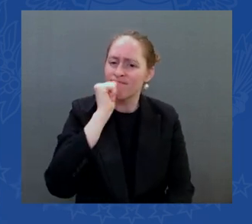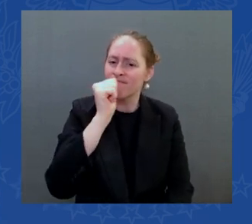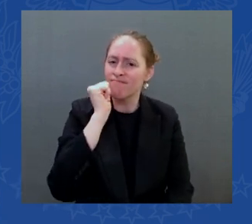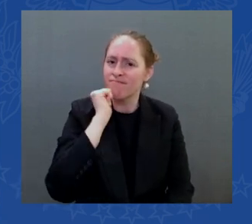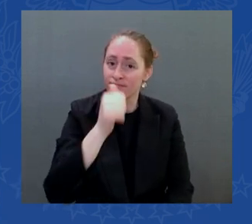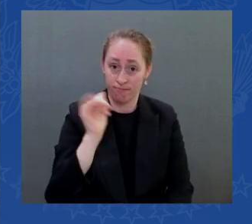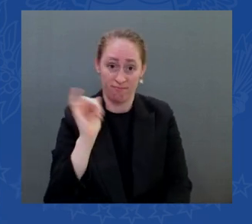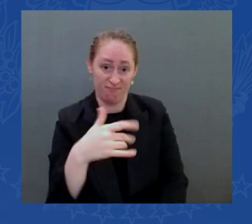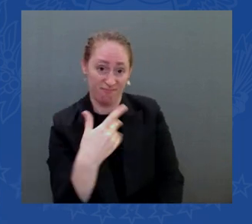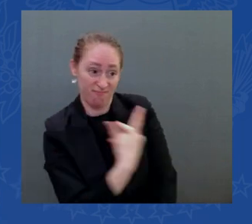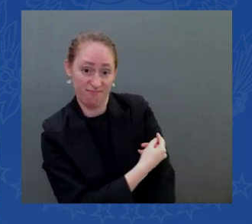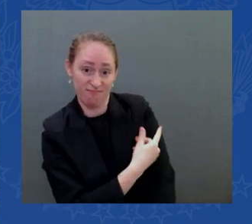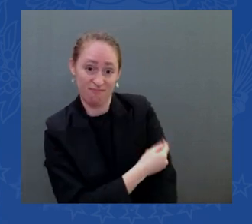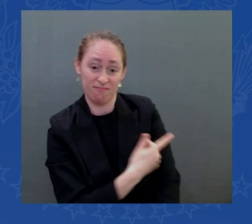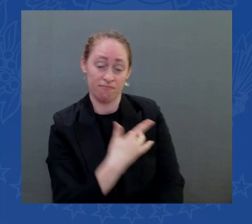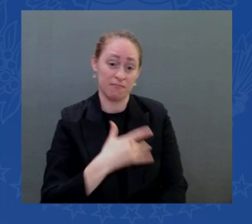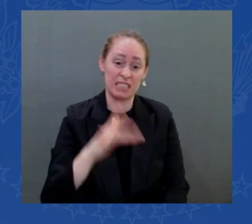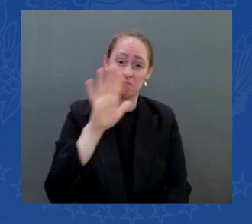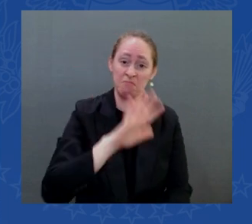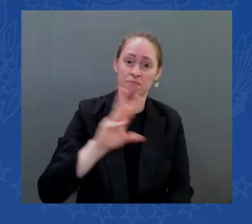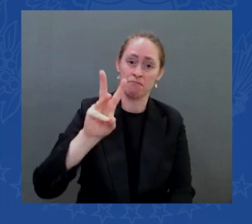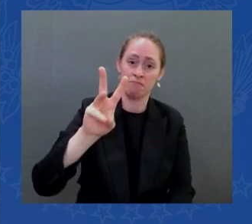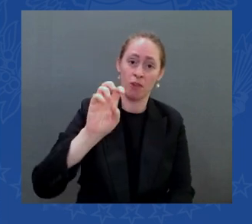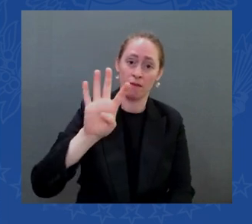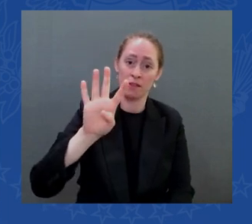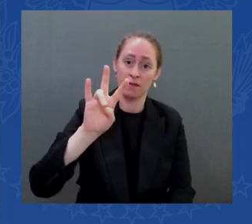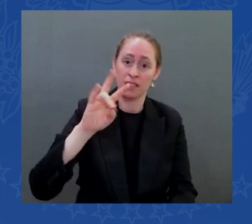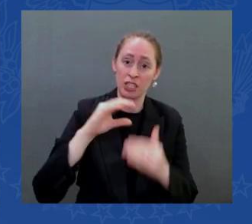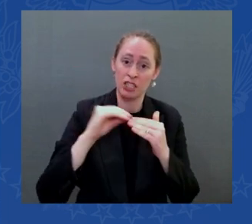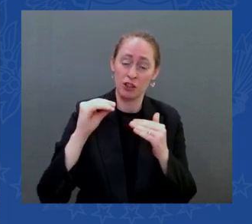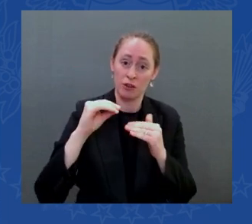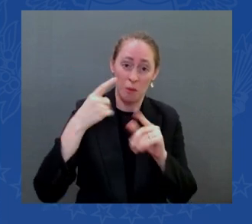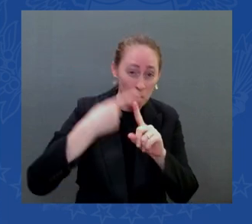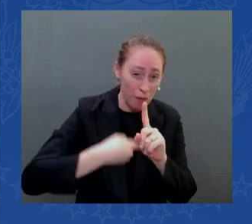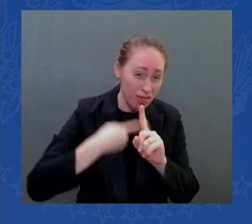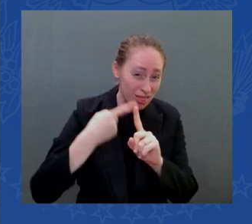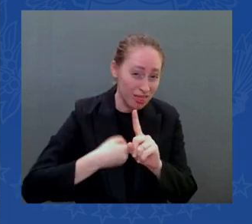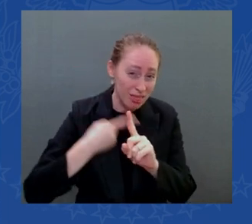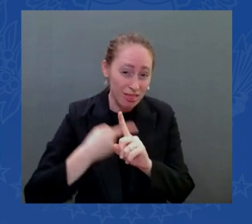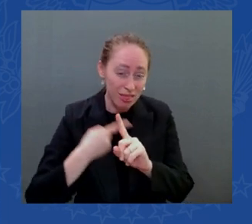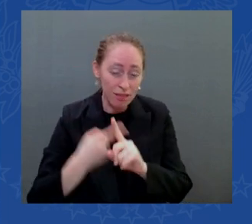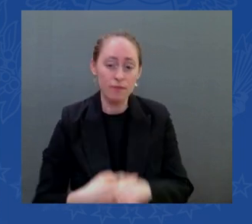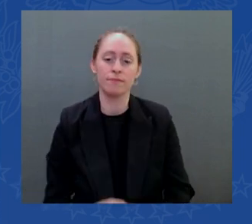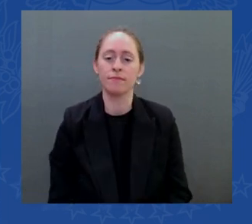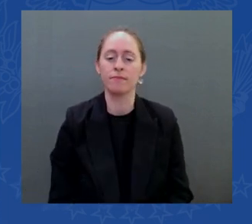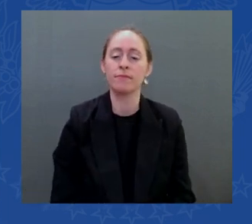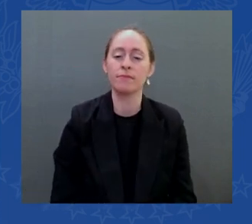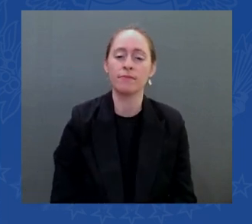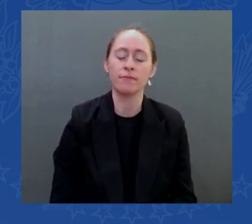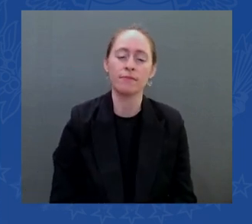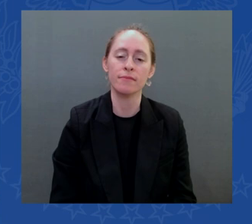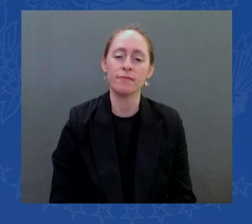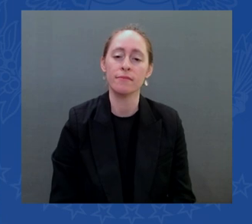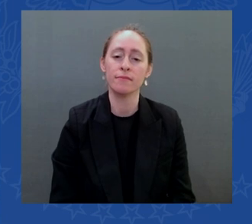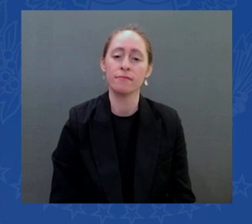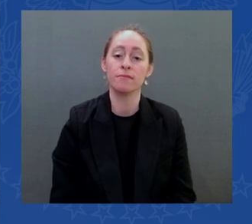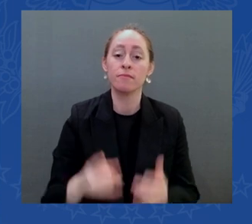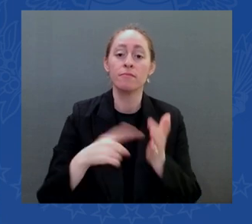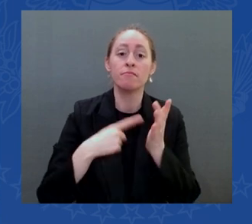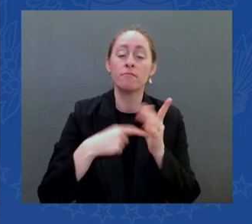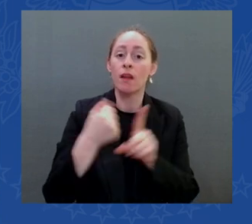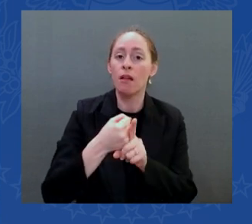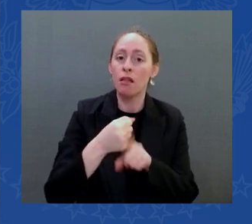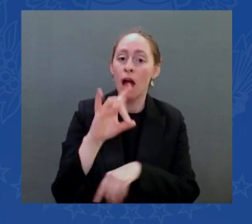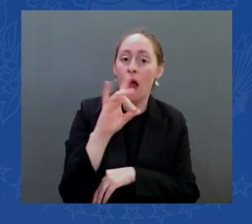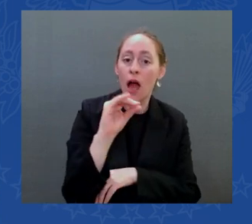seven dollars a month sometimes as low as 90 and as high as a thousand depending where you are now how much it cost to